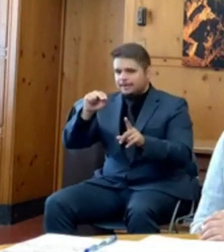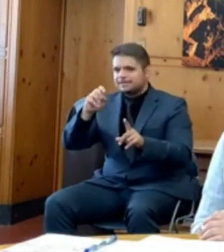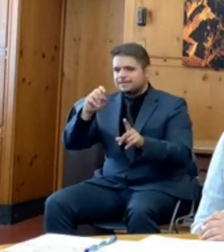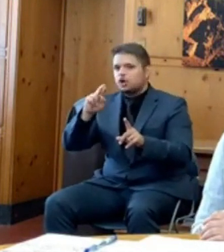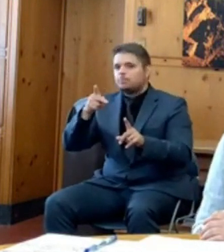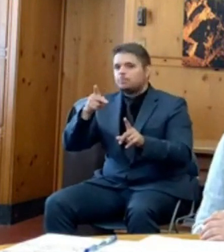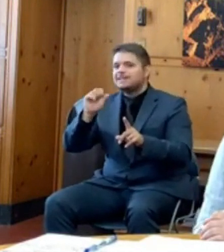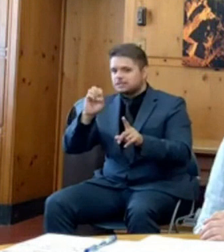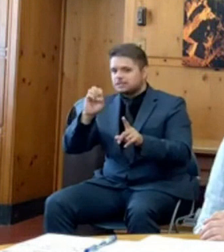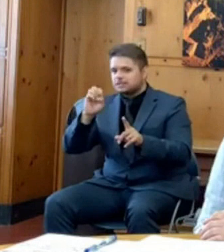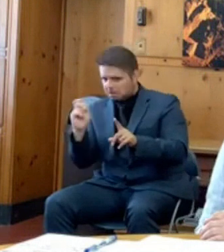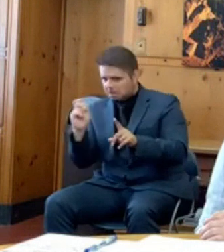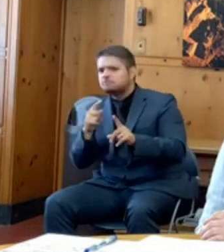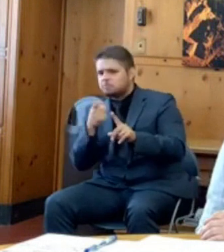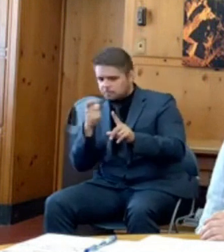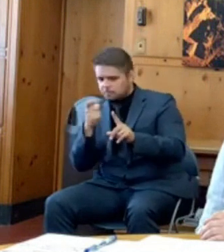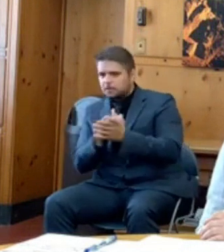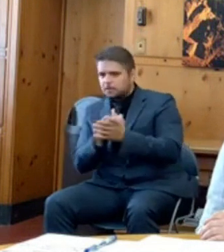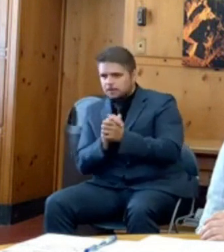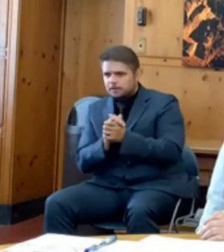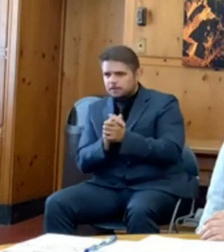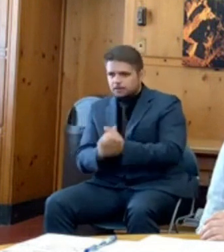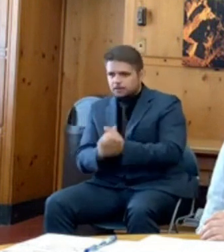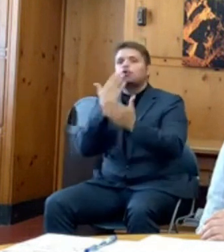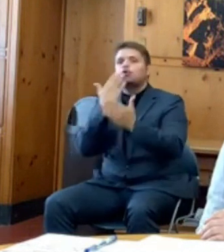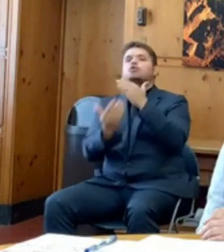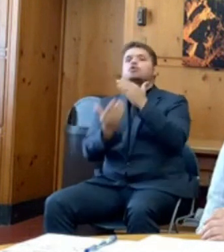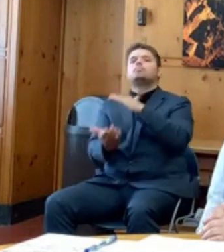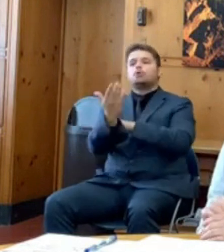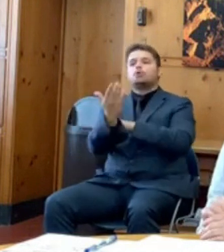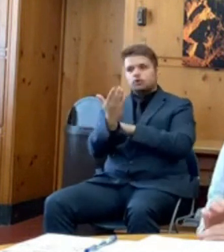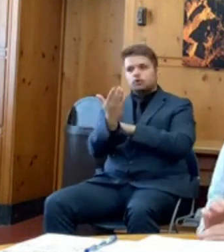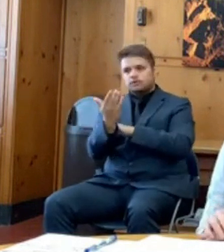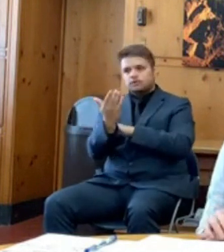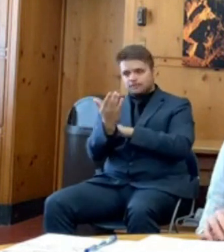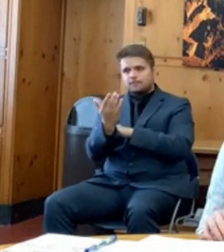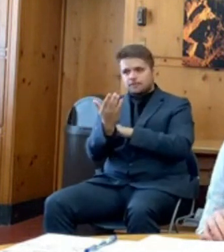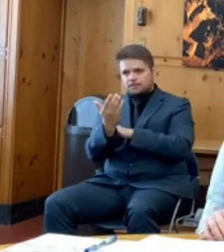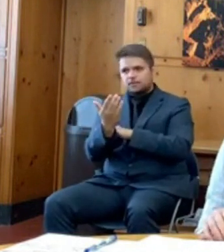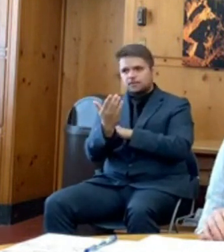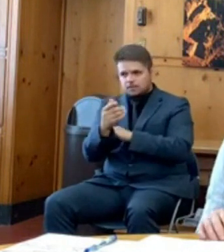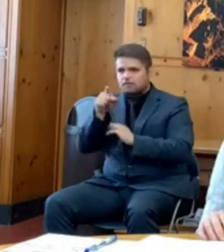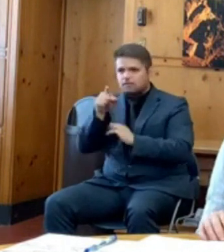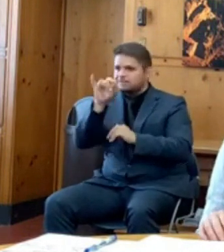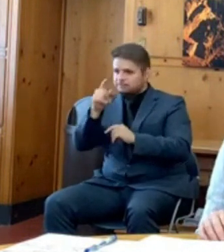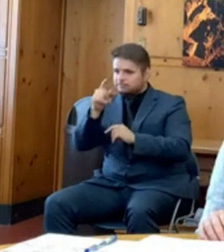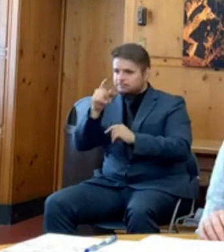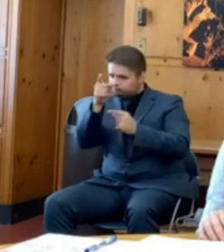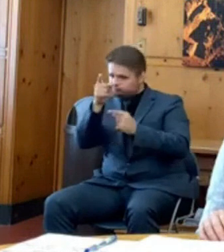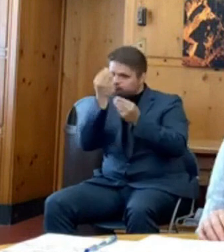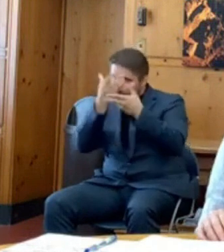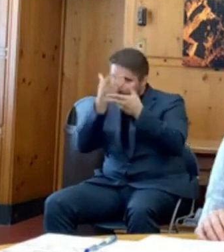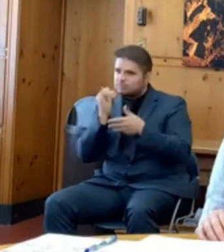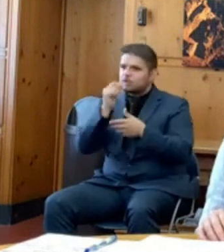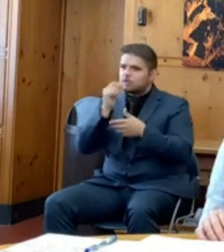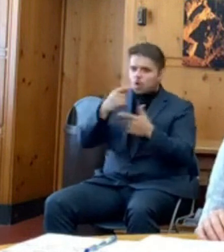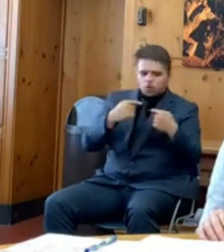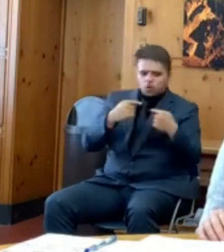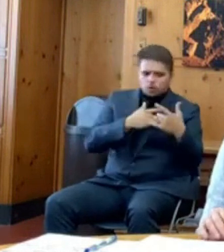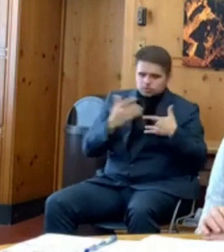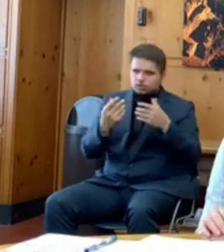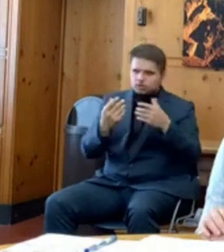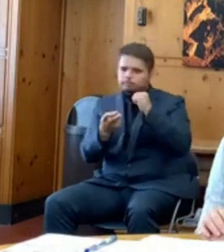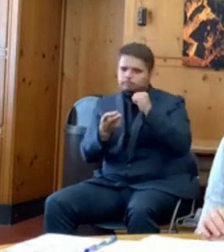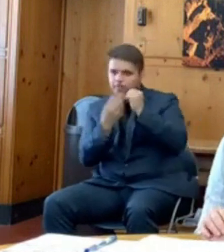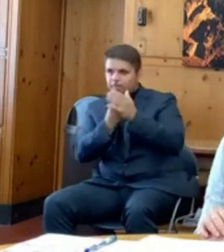Good morning, Governor. You expressed some concern about dipping into the reserves to help balance the budget,